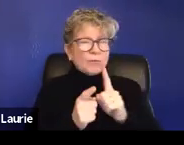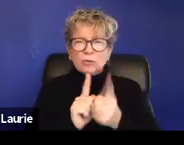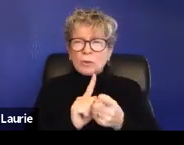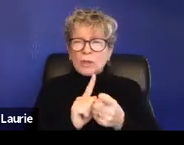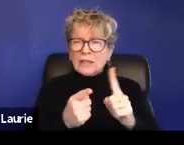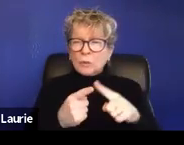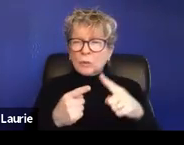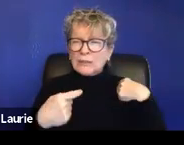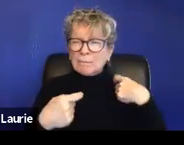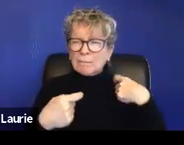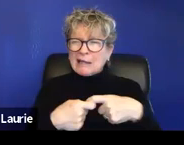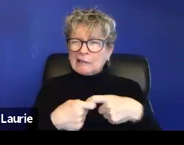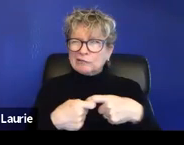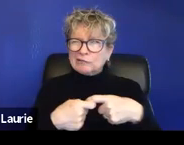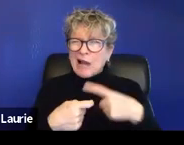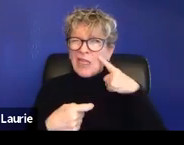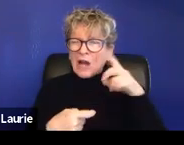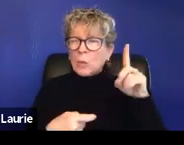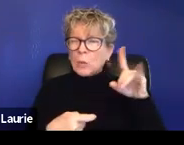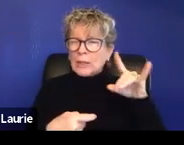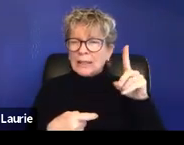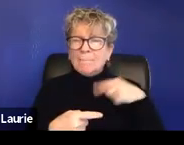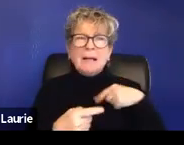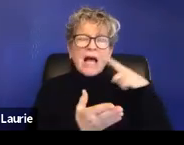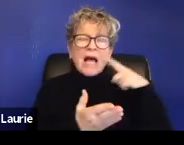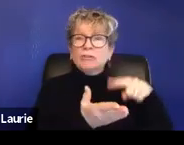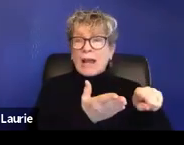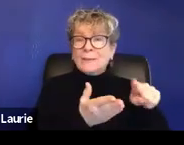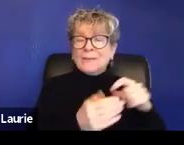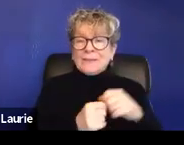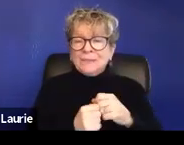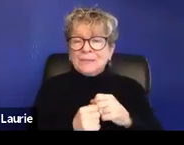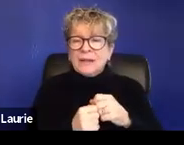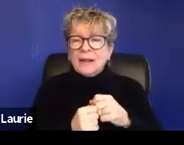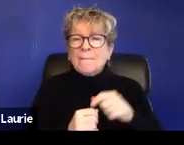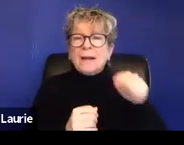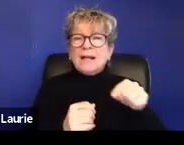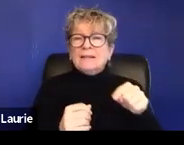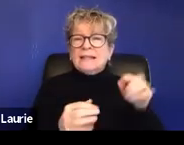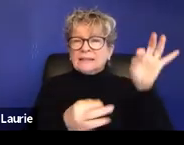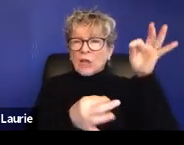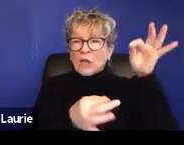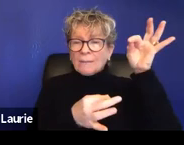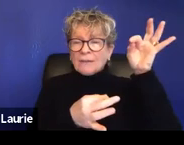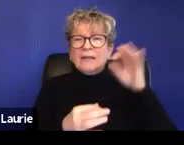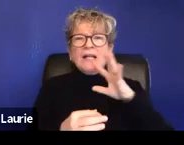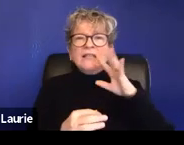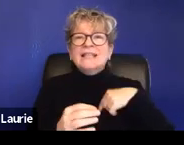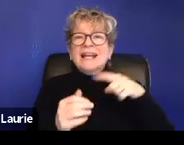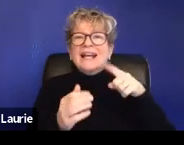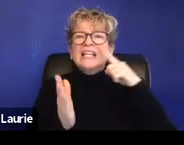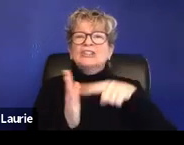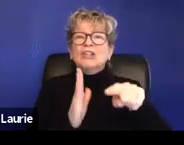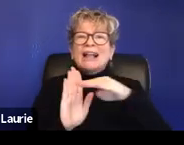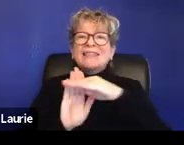did. I'll look for it. Um, that can essentially work as, um, a checklist to help,